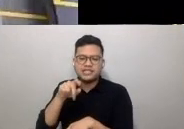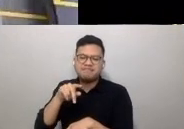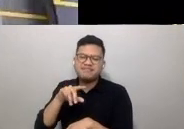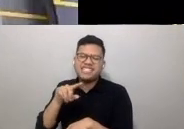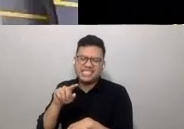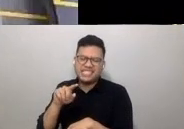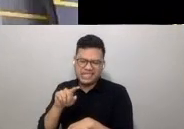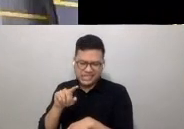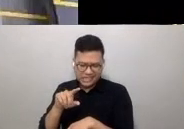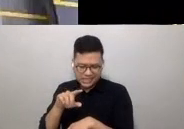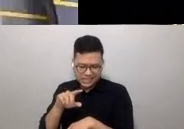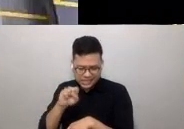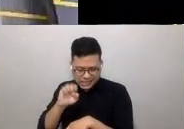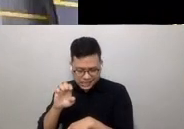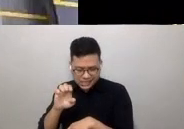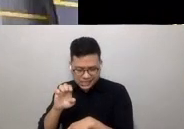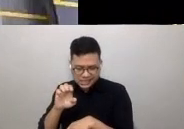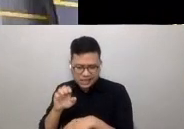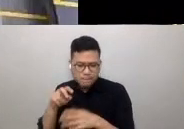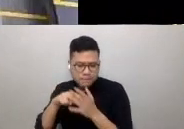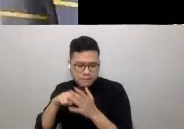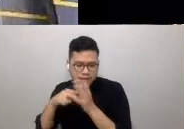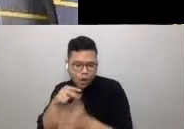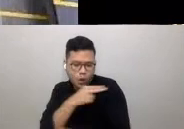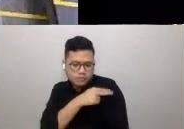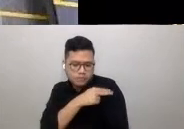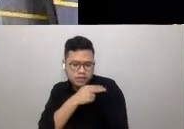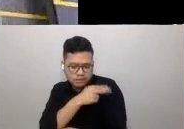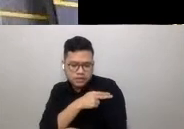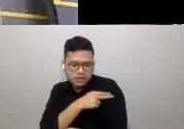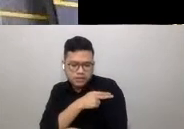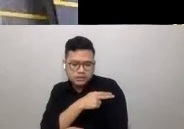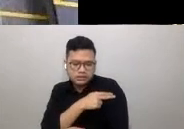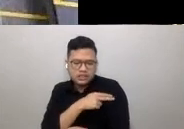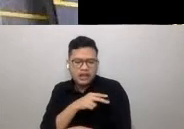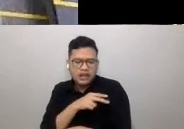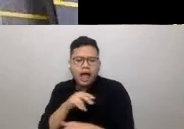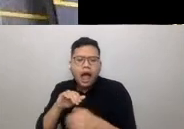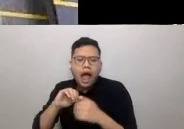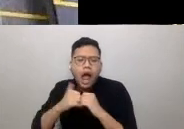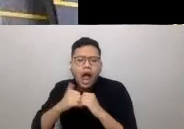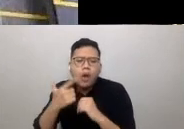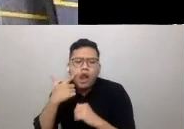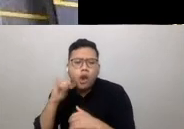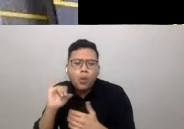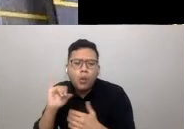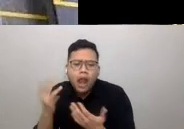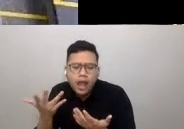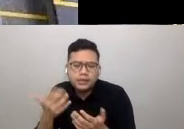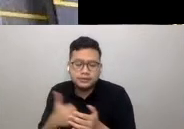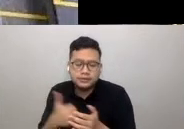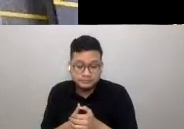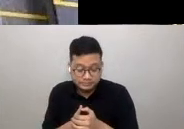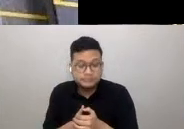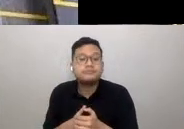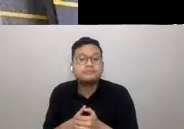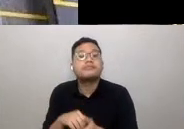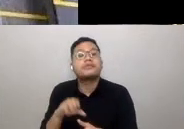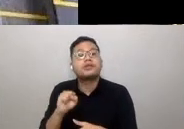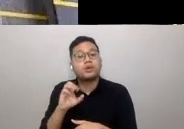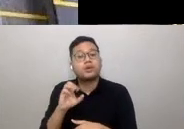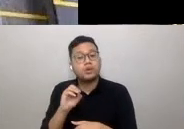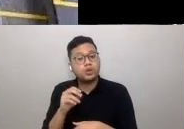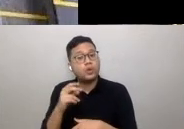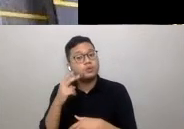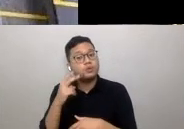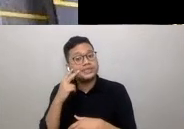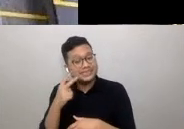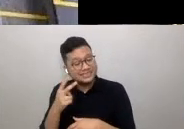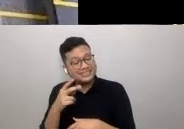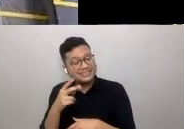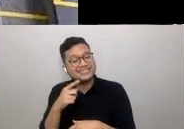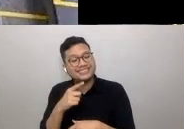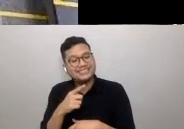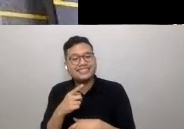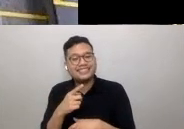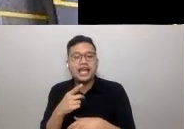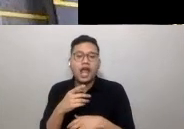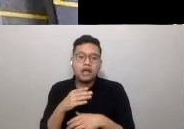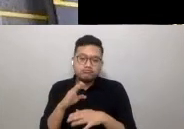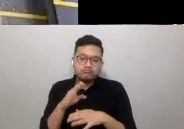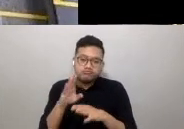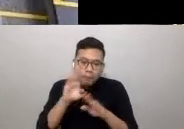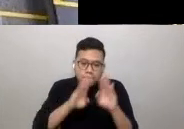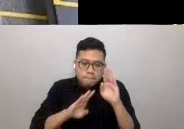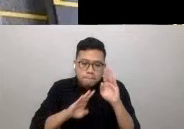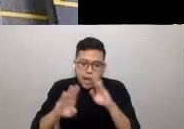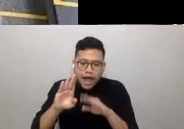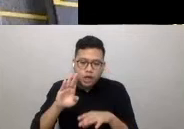Regardless of whether a hotel, theatre or restaurant, will my drop-off experience include biohazard screening,